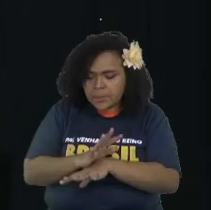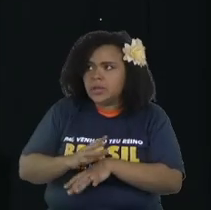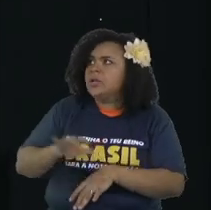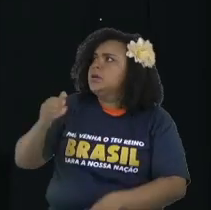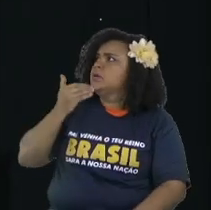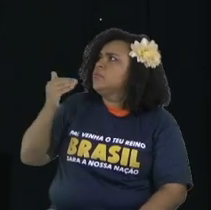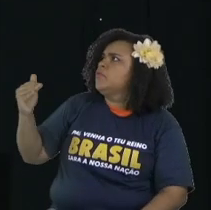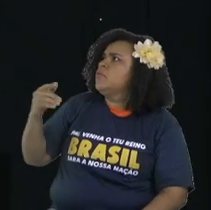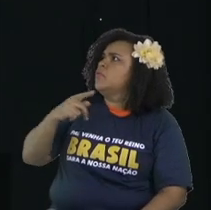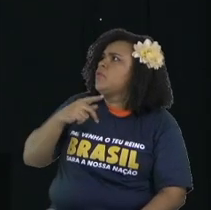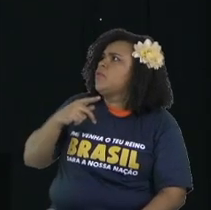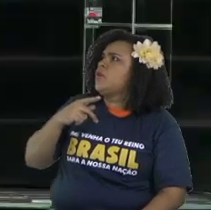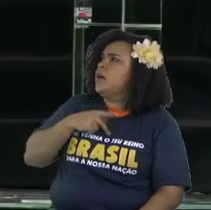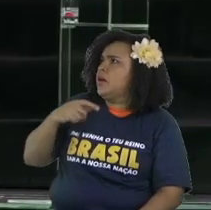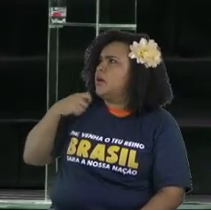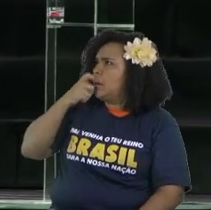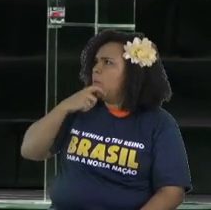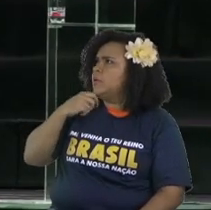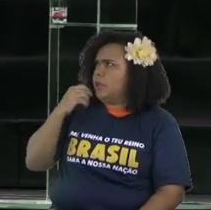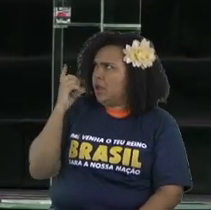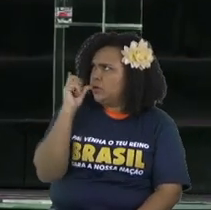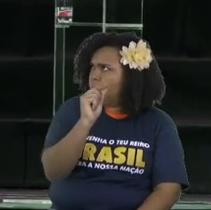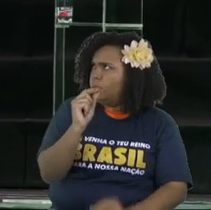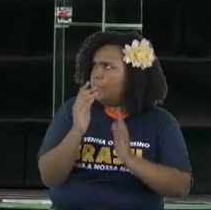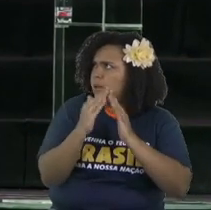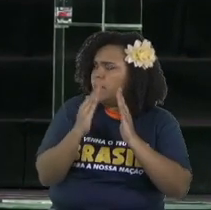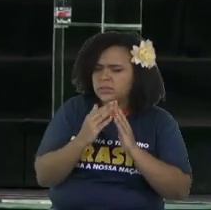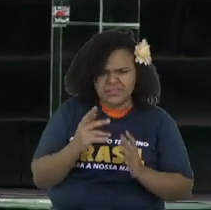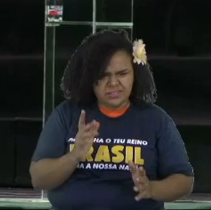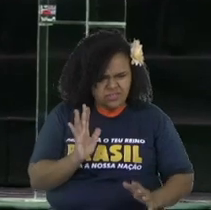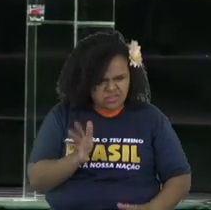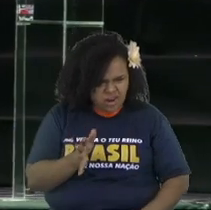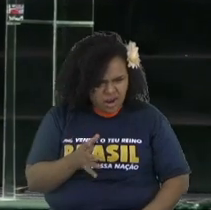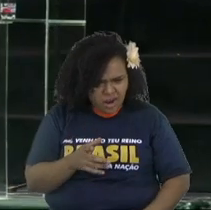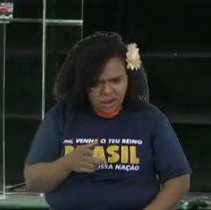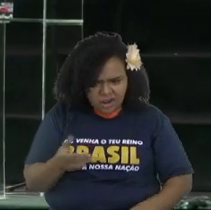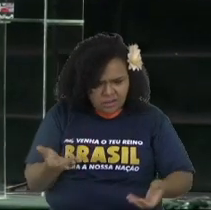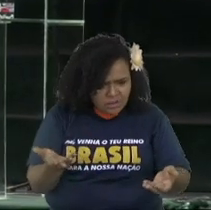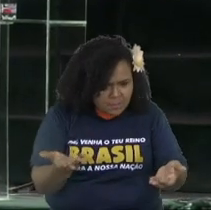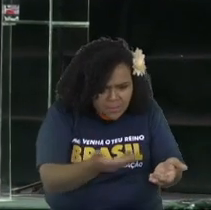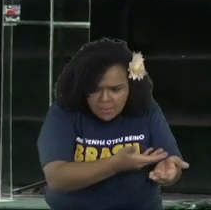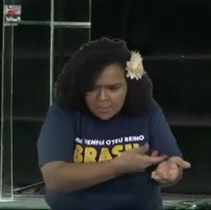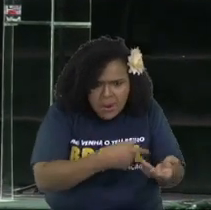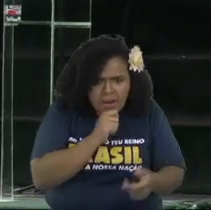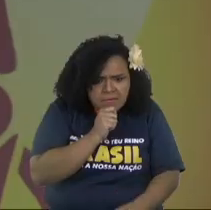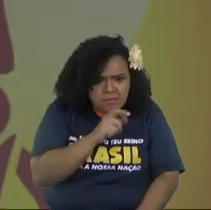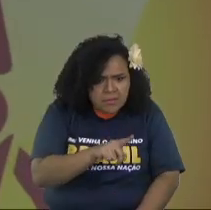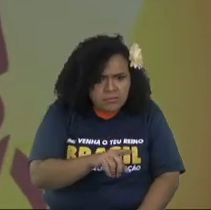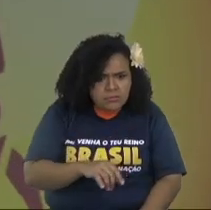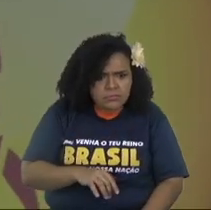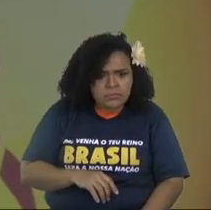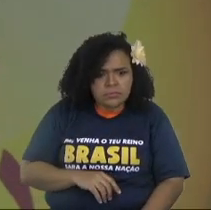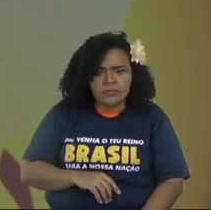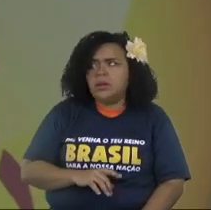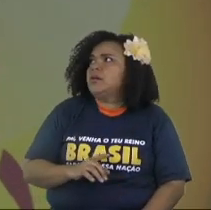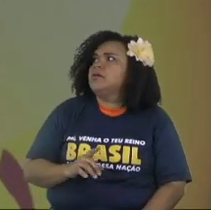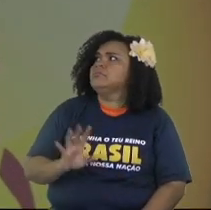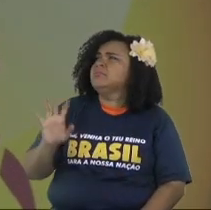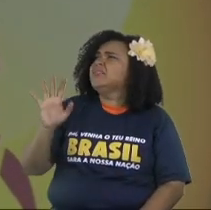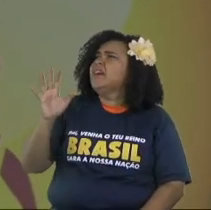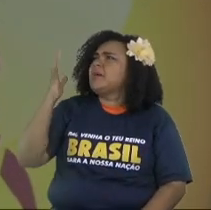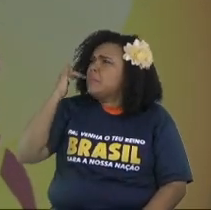1pm he said pastor David I can come tomorrow to finish and the other day he came with his